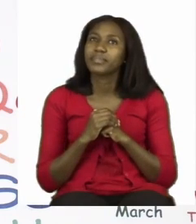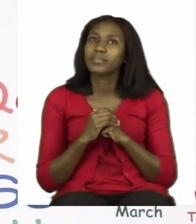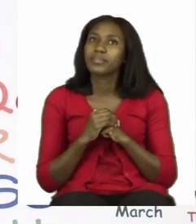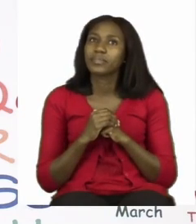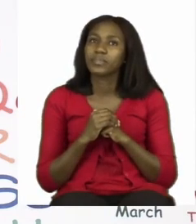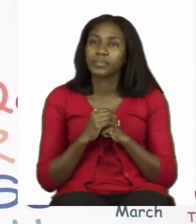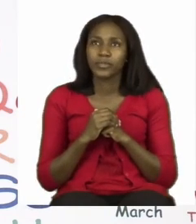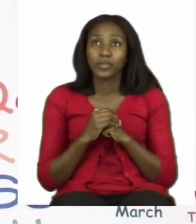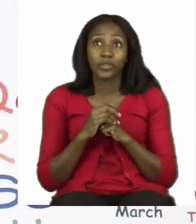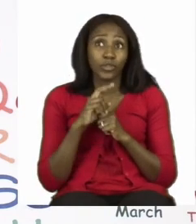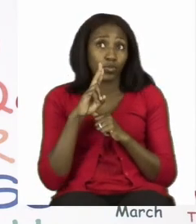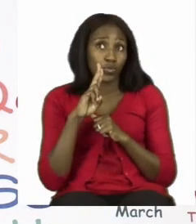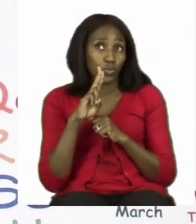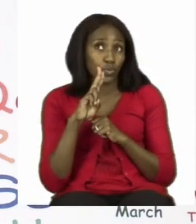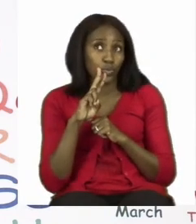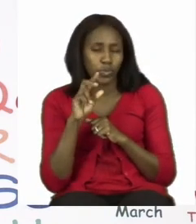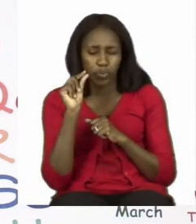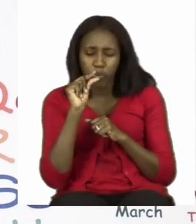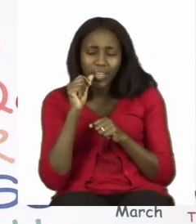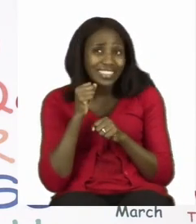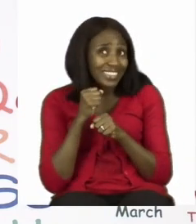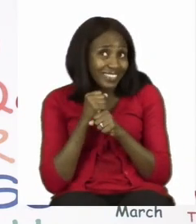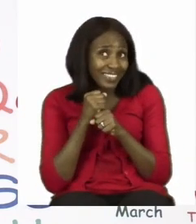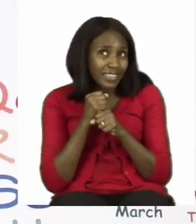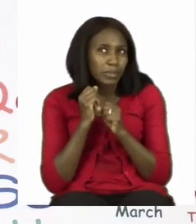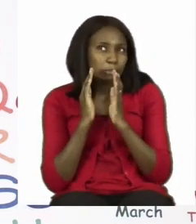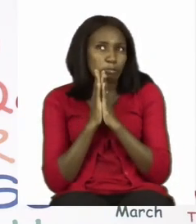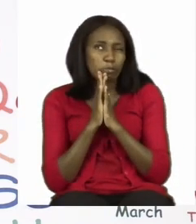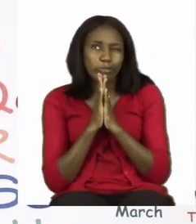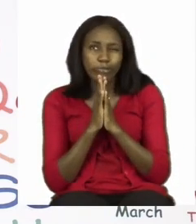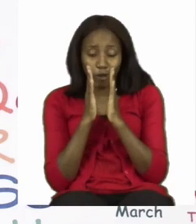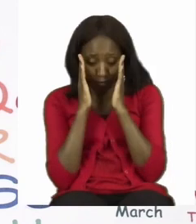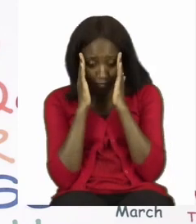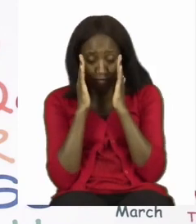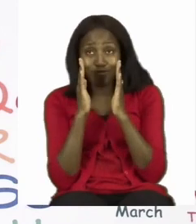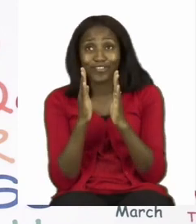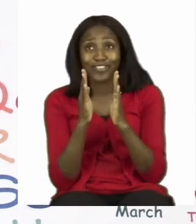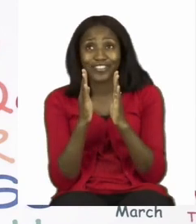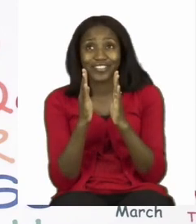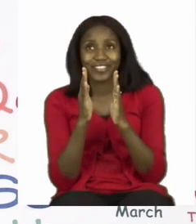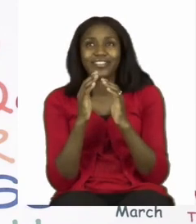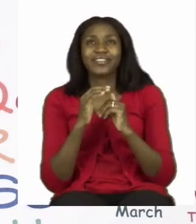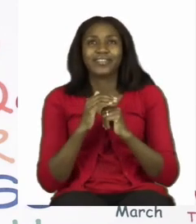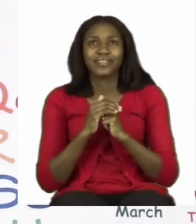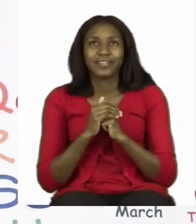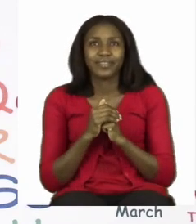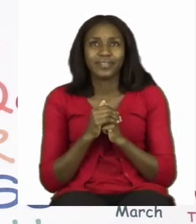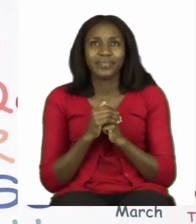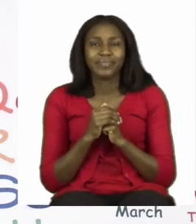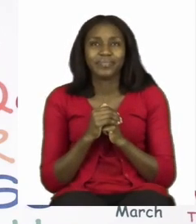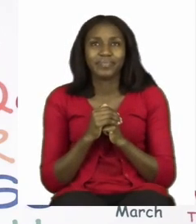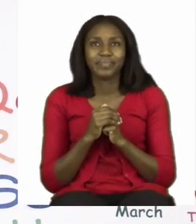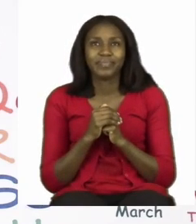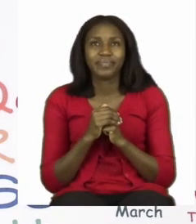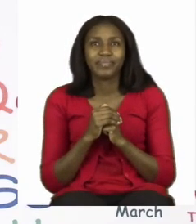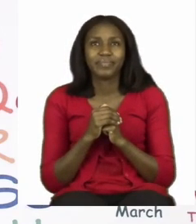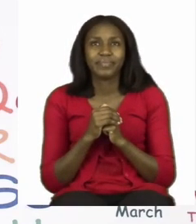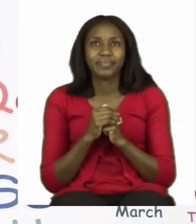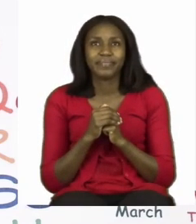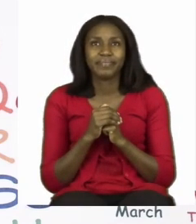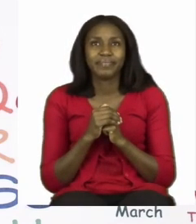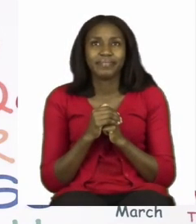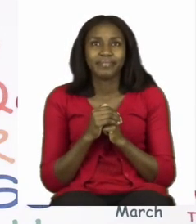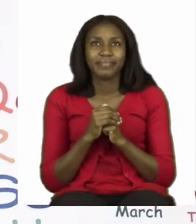with a little curve. So we need to also start there, right here. And we go round,